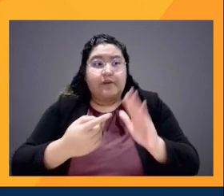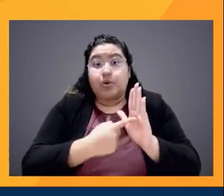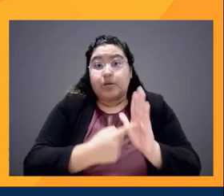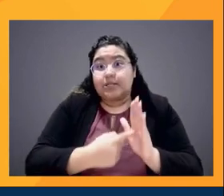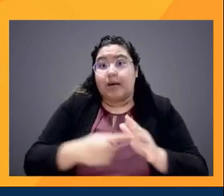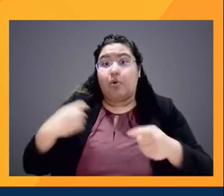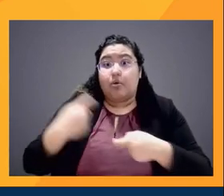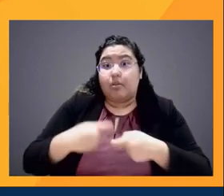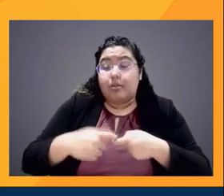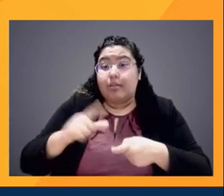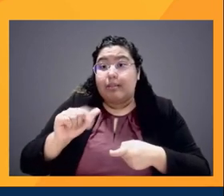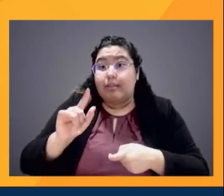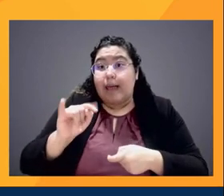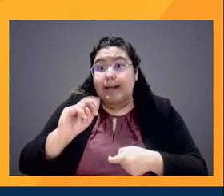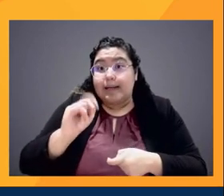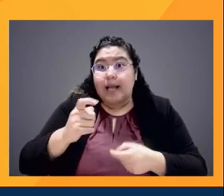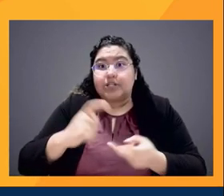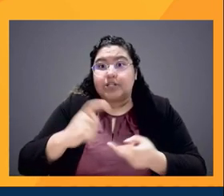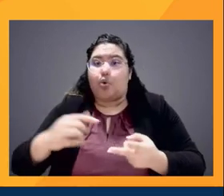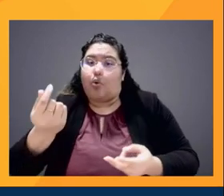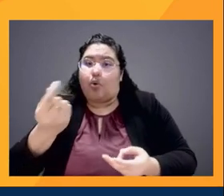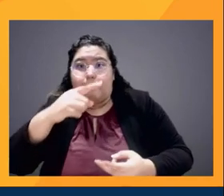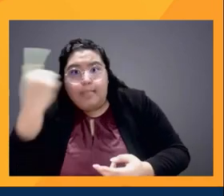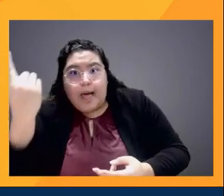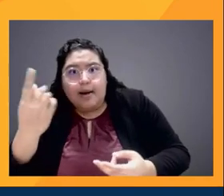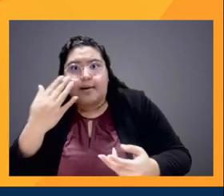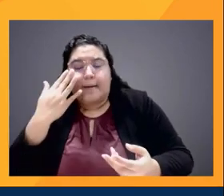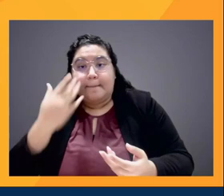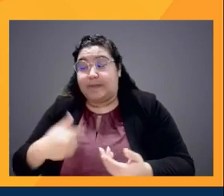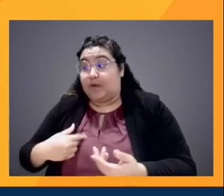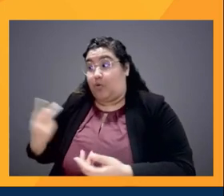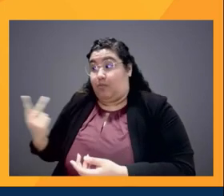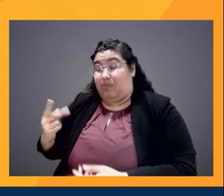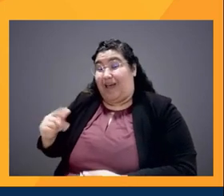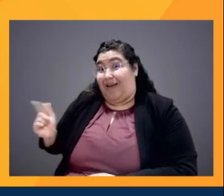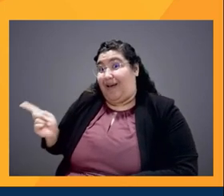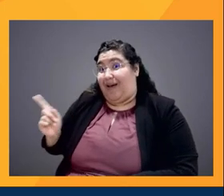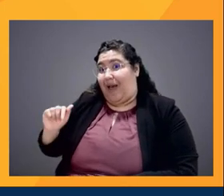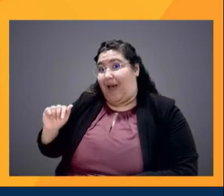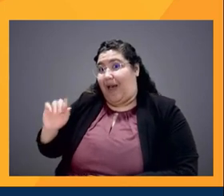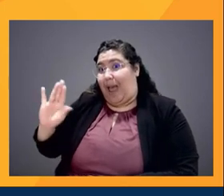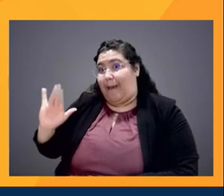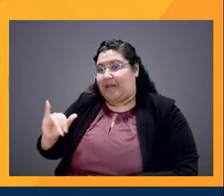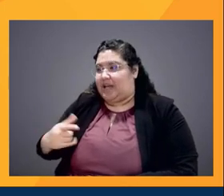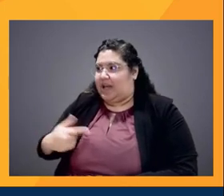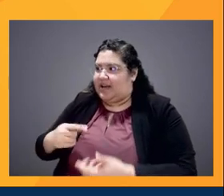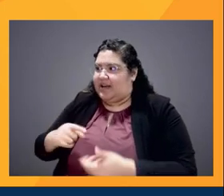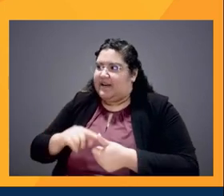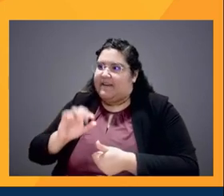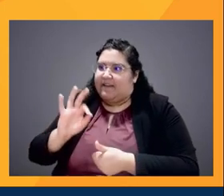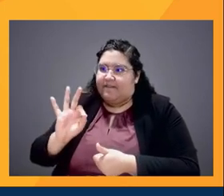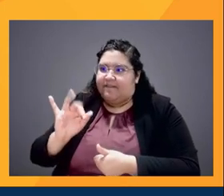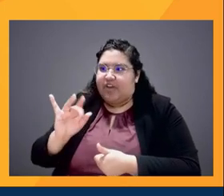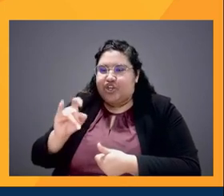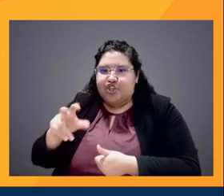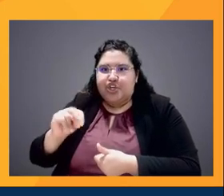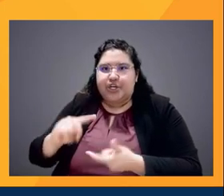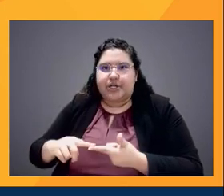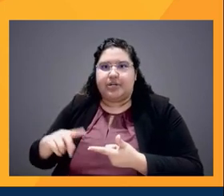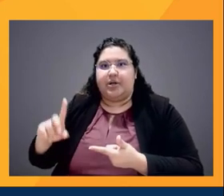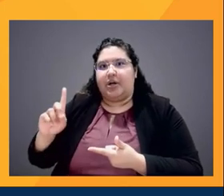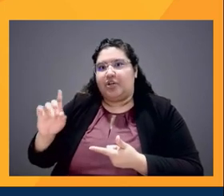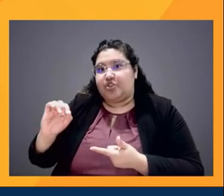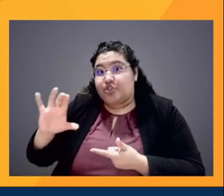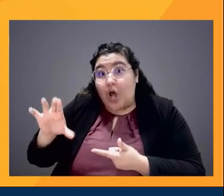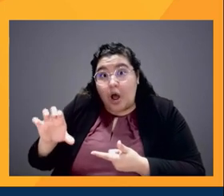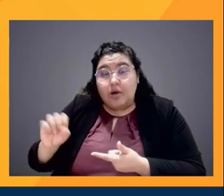in? And so I work closely with Abby on saying, look, I have some fiction, I have some documentaries, I have some true crime, and all of it happens